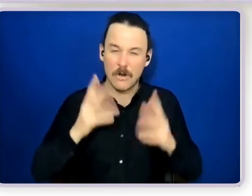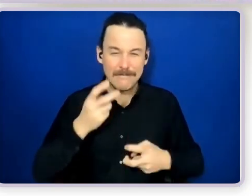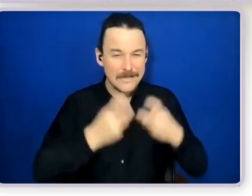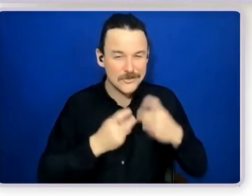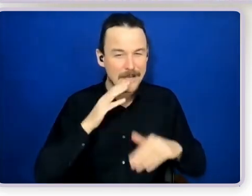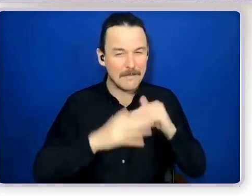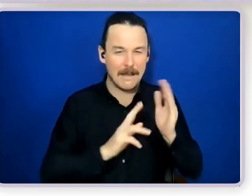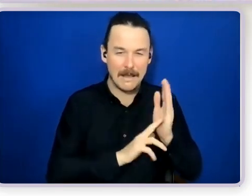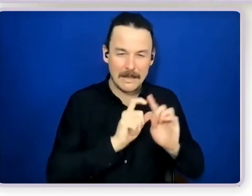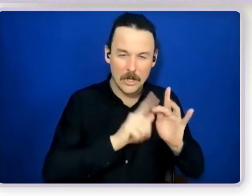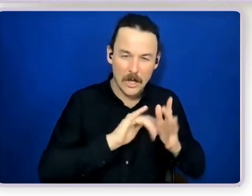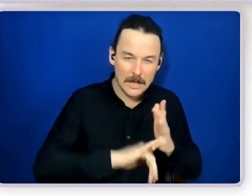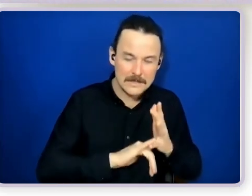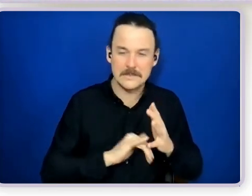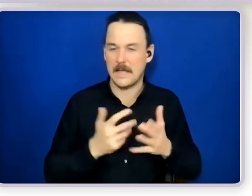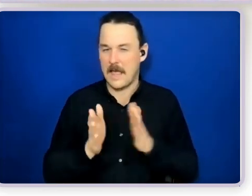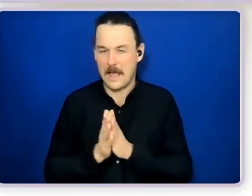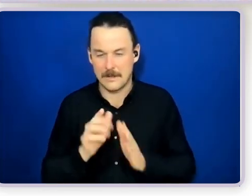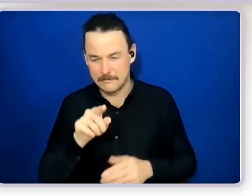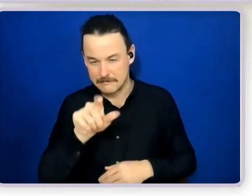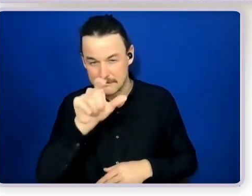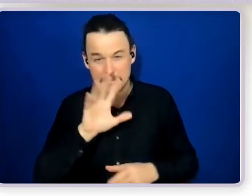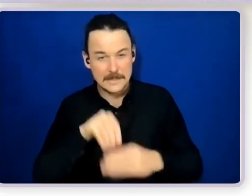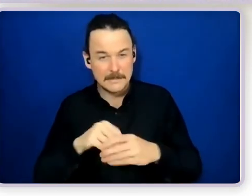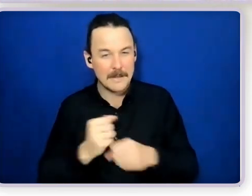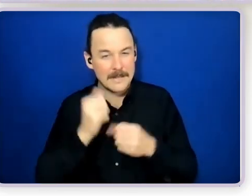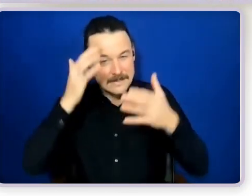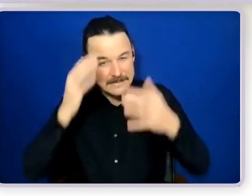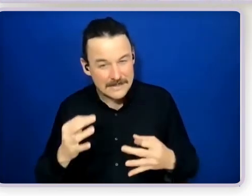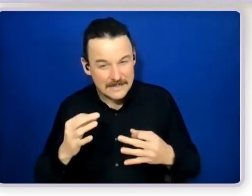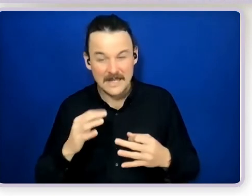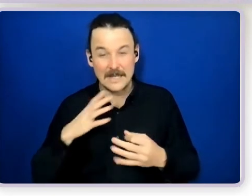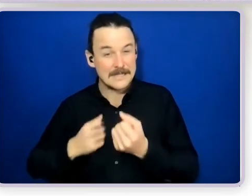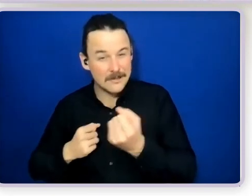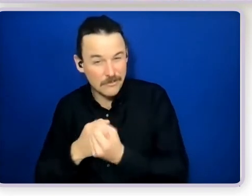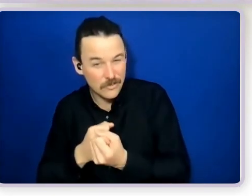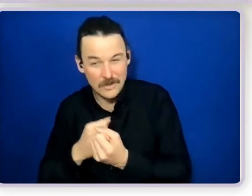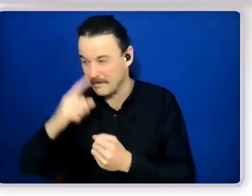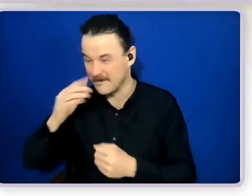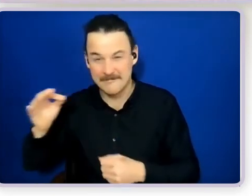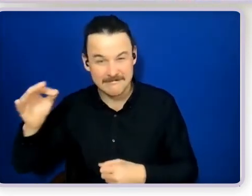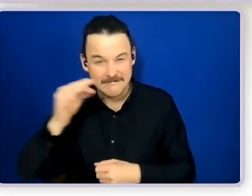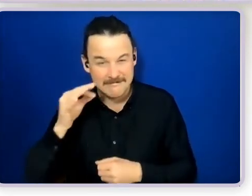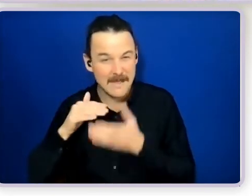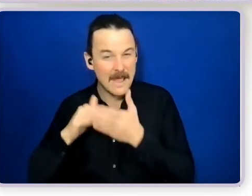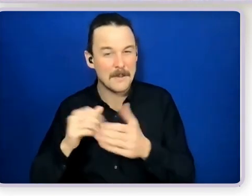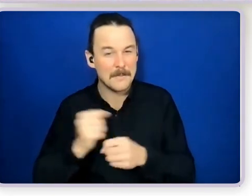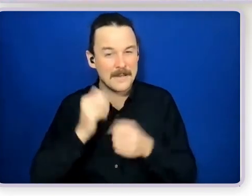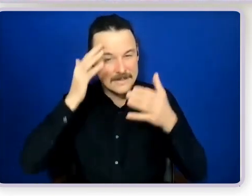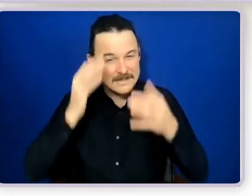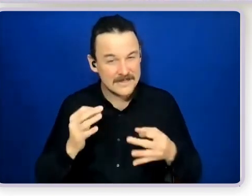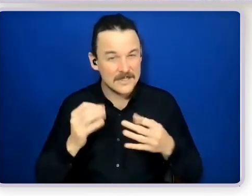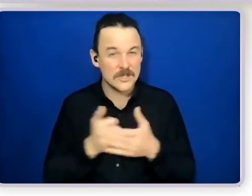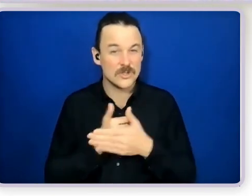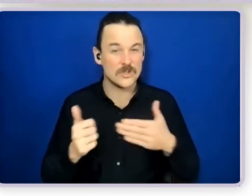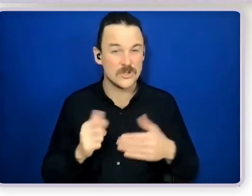participants you need support but there's no one available to support them to make decisions and often it's left to the overstretched advocacy